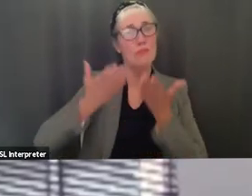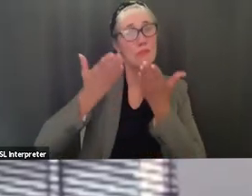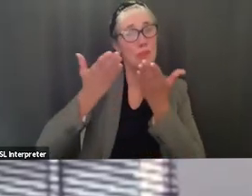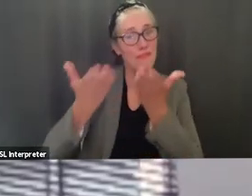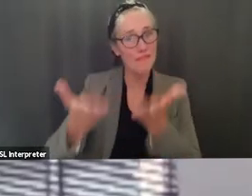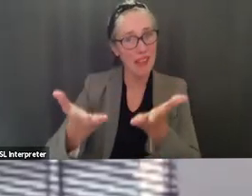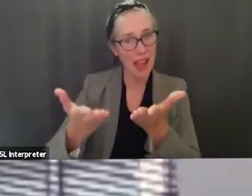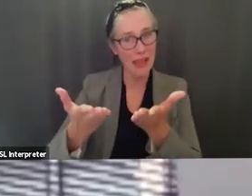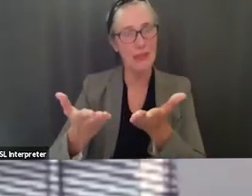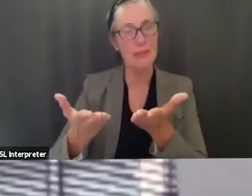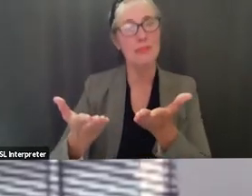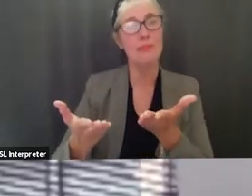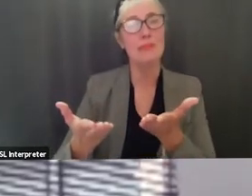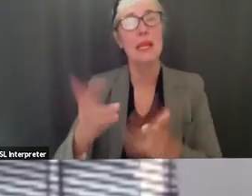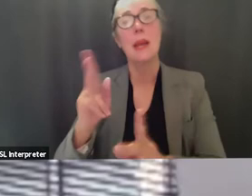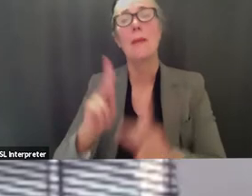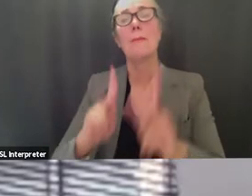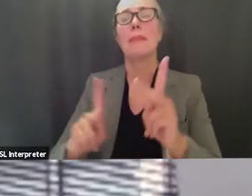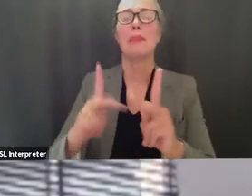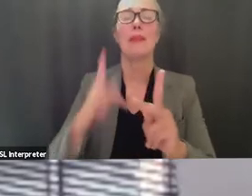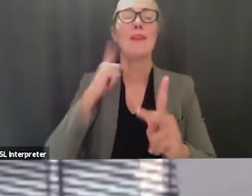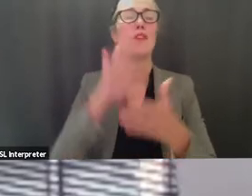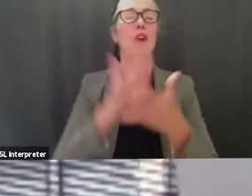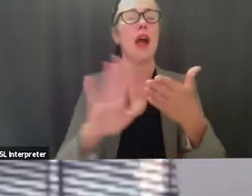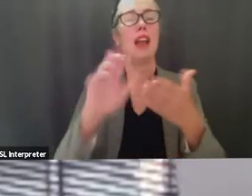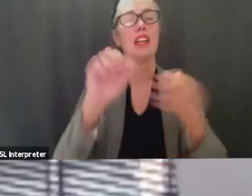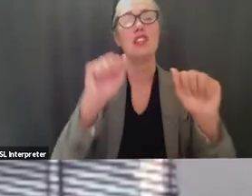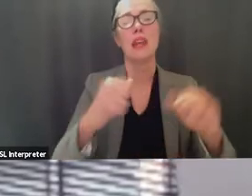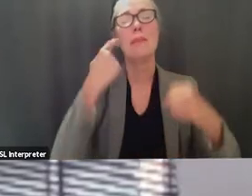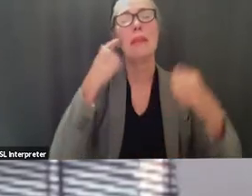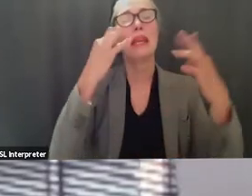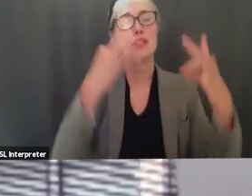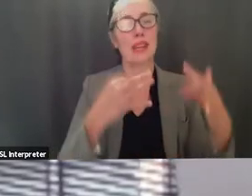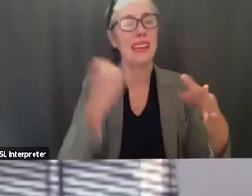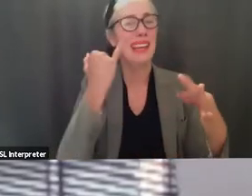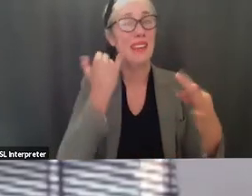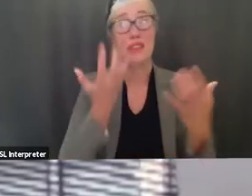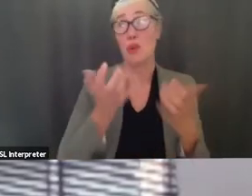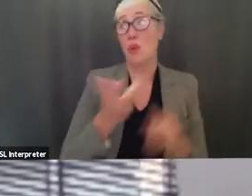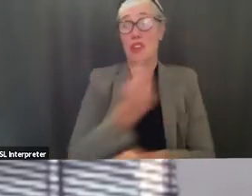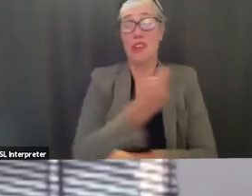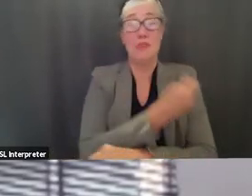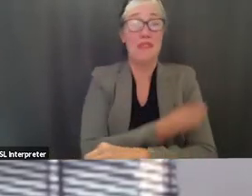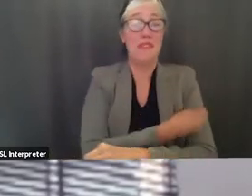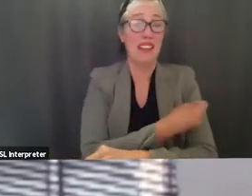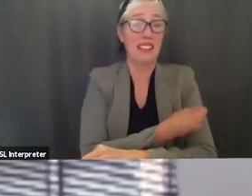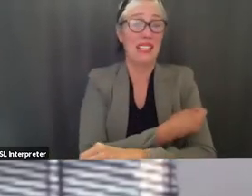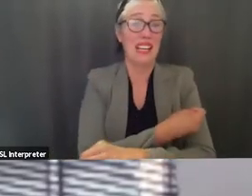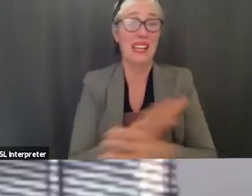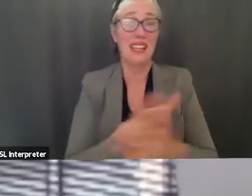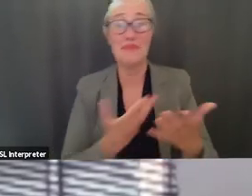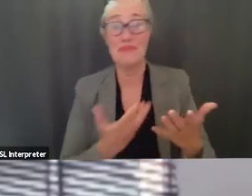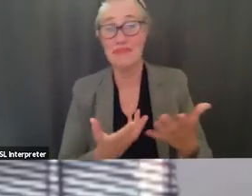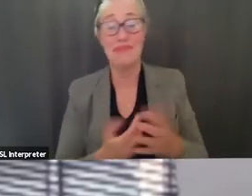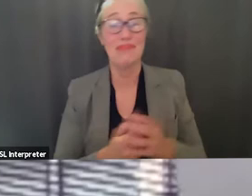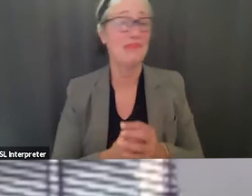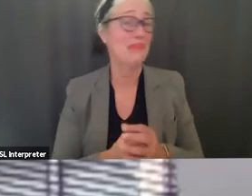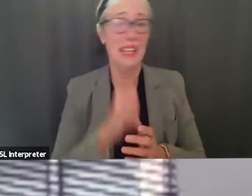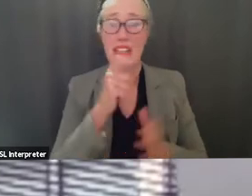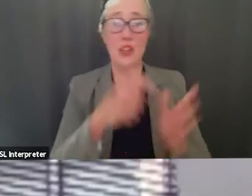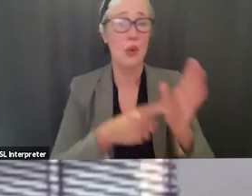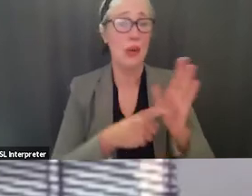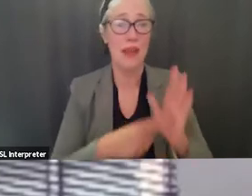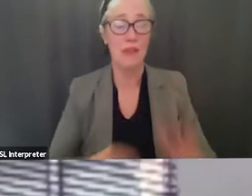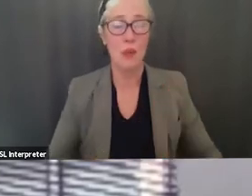folks can make a choice in college and if they don't want to be vaccinated they they don't have to